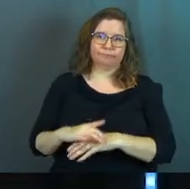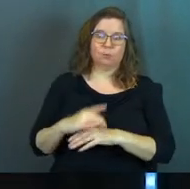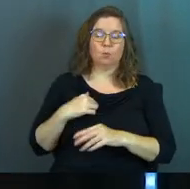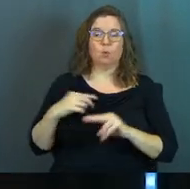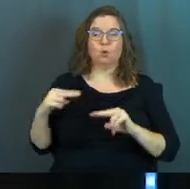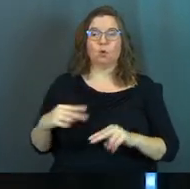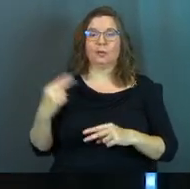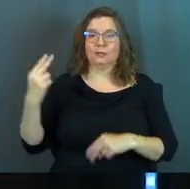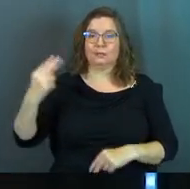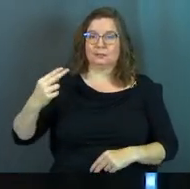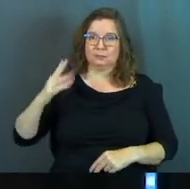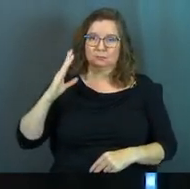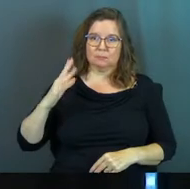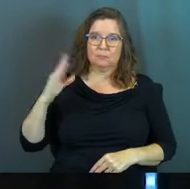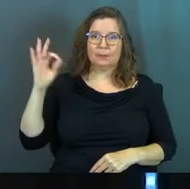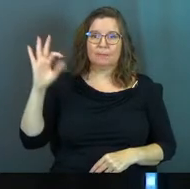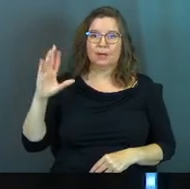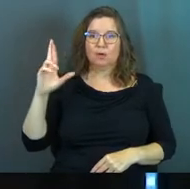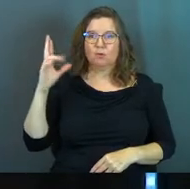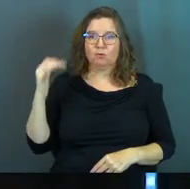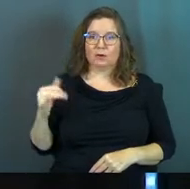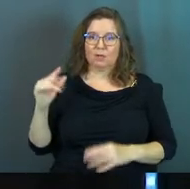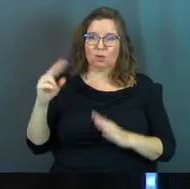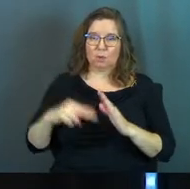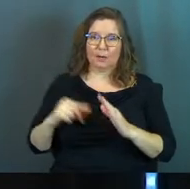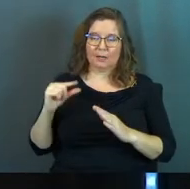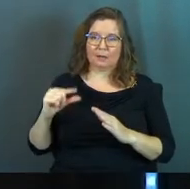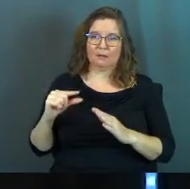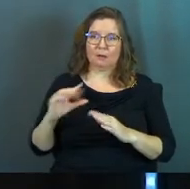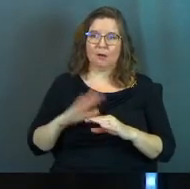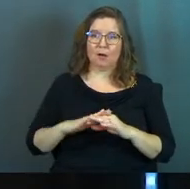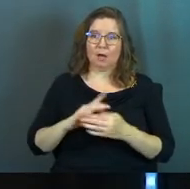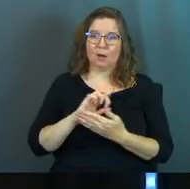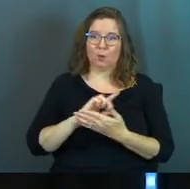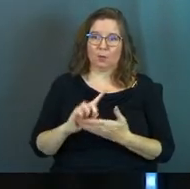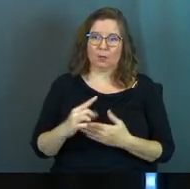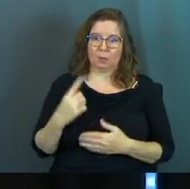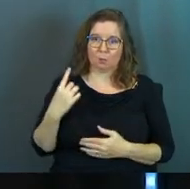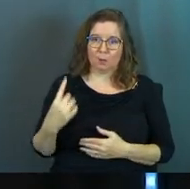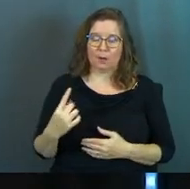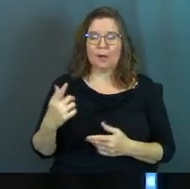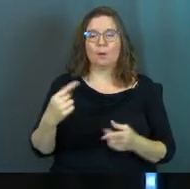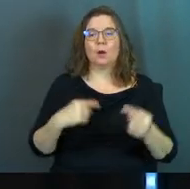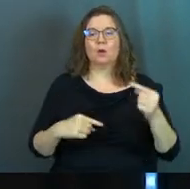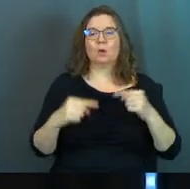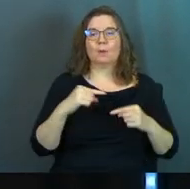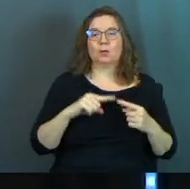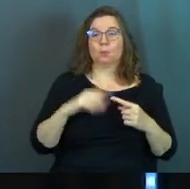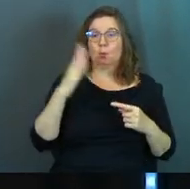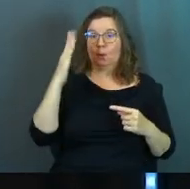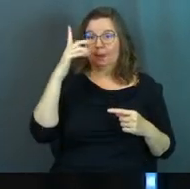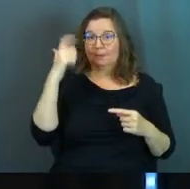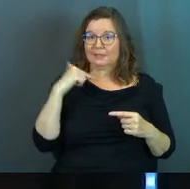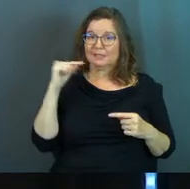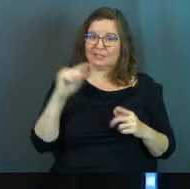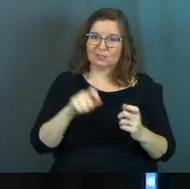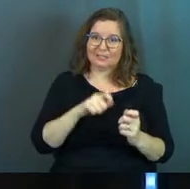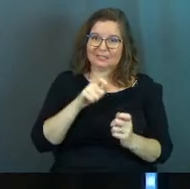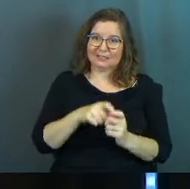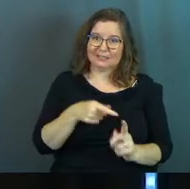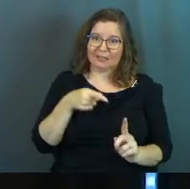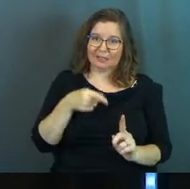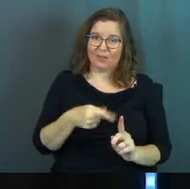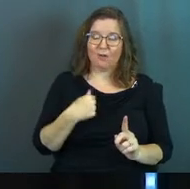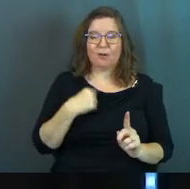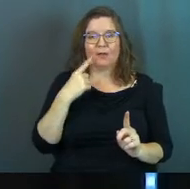look at his history. Pastor Ricky read it a little bit on week one. I wanna go back to it because there's a little detail